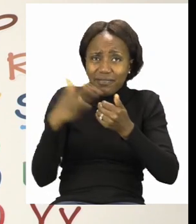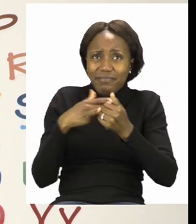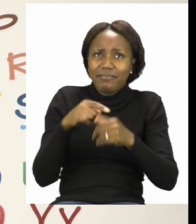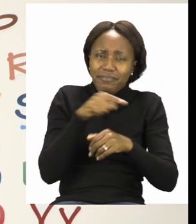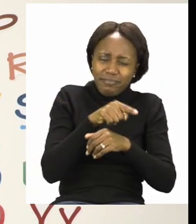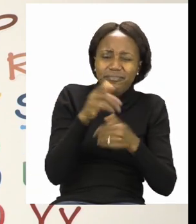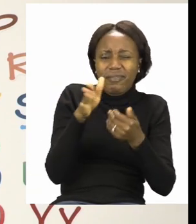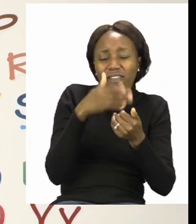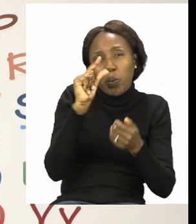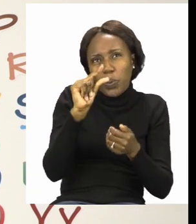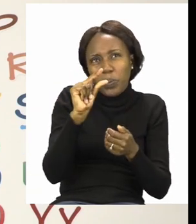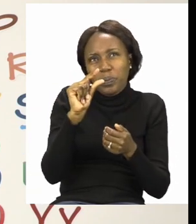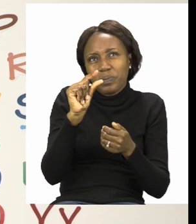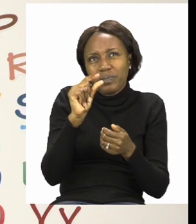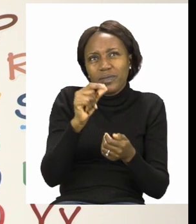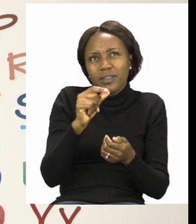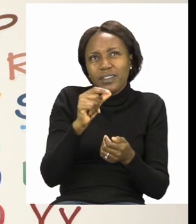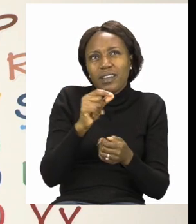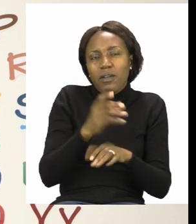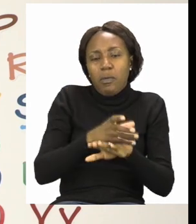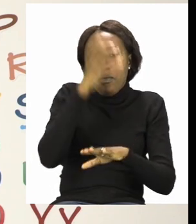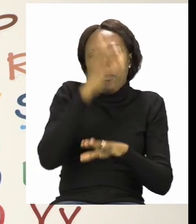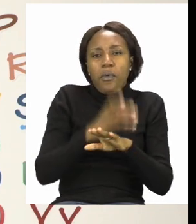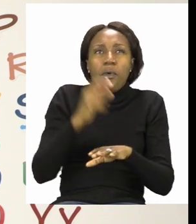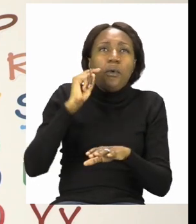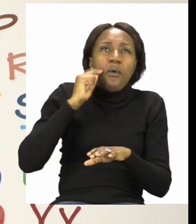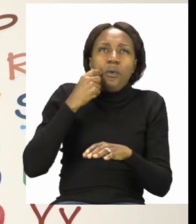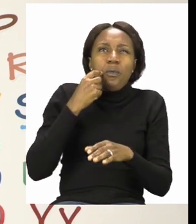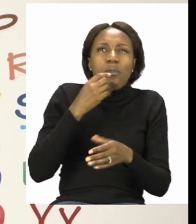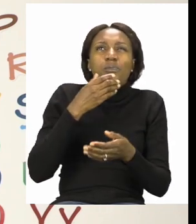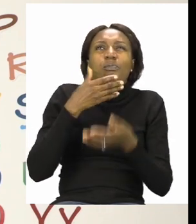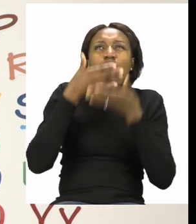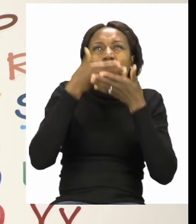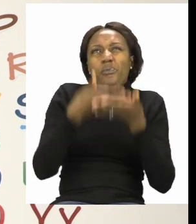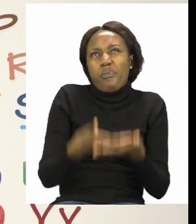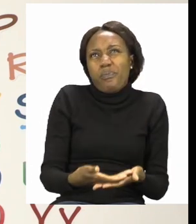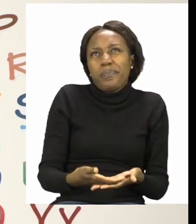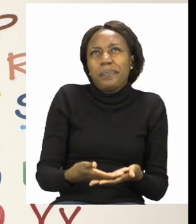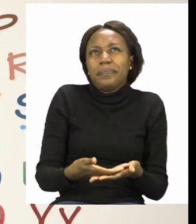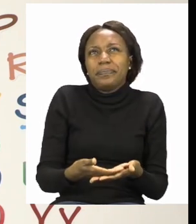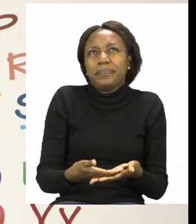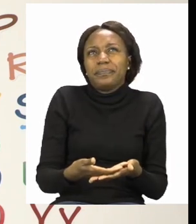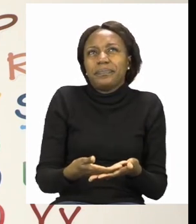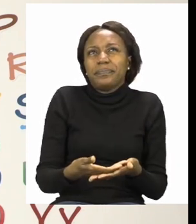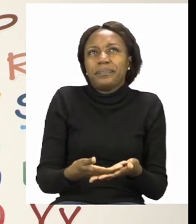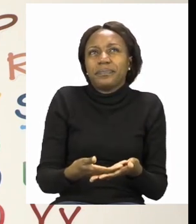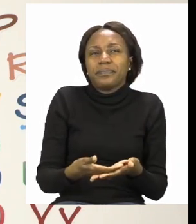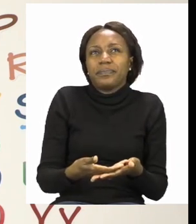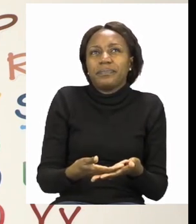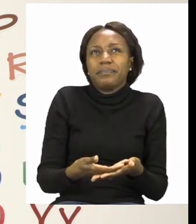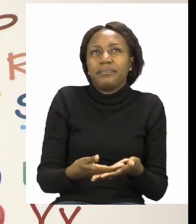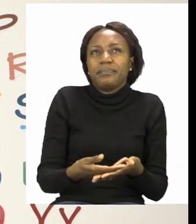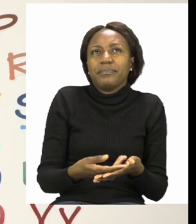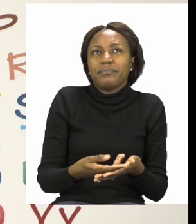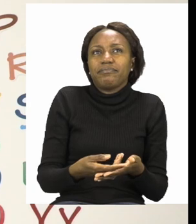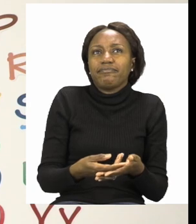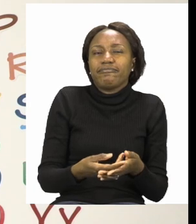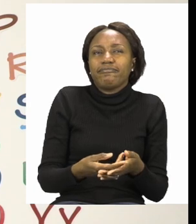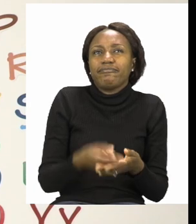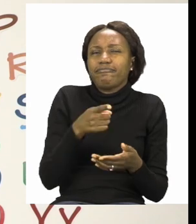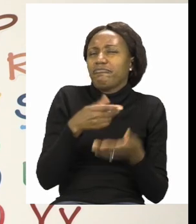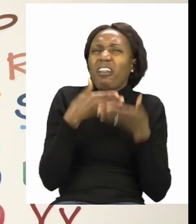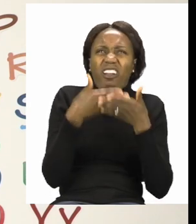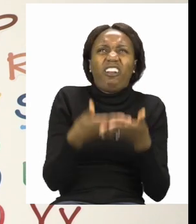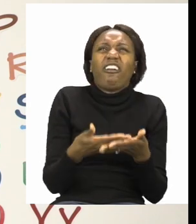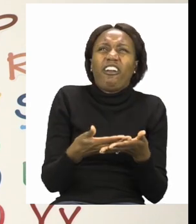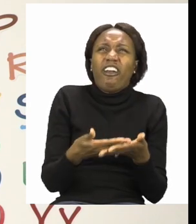the sweet jar, which is still a little bit heavy to lift up. So I can't say this is easiest to lift up.